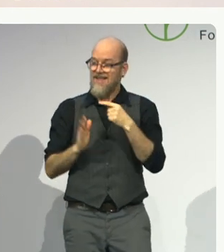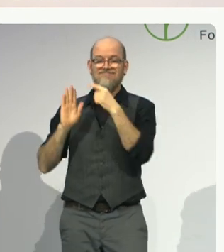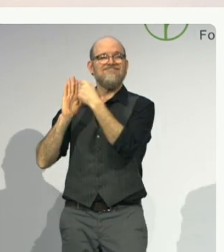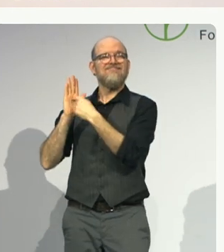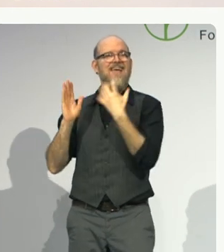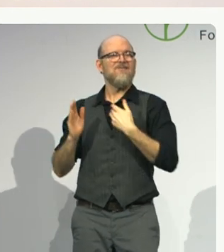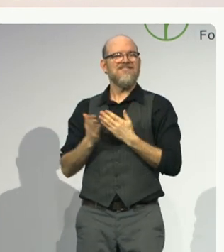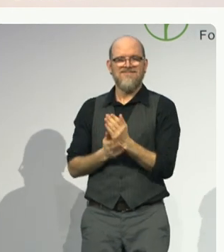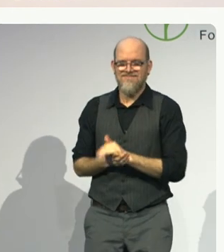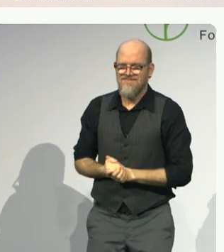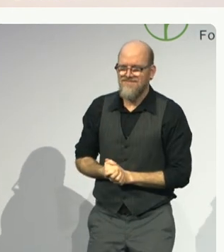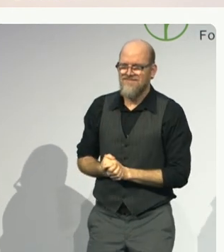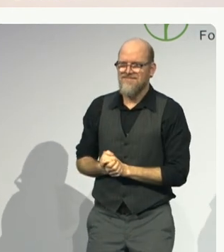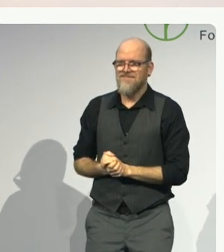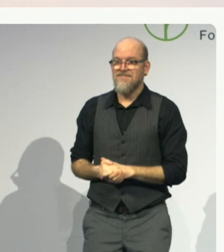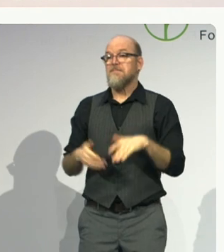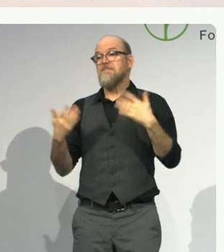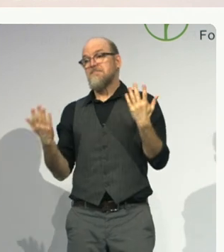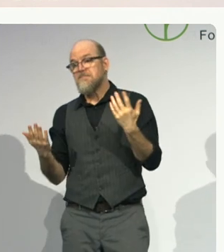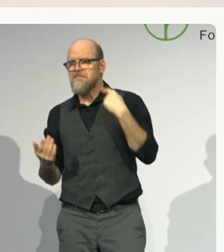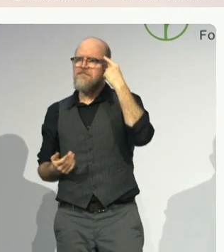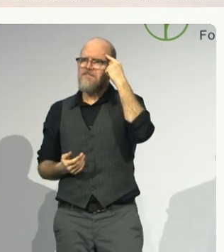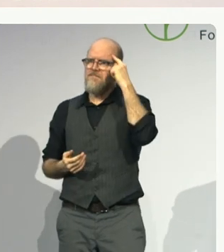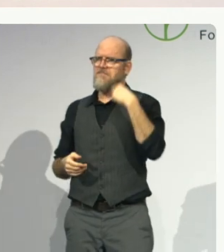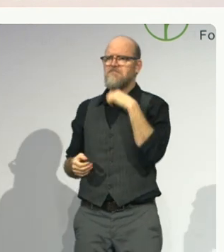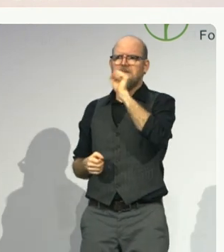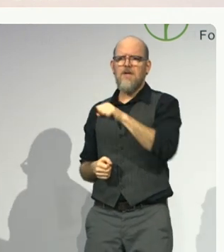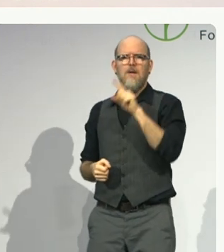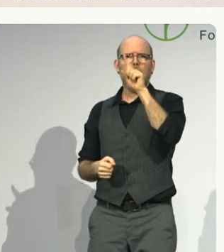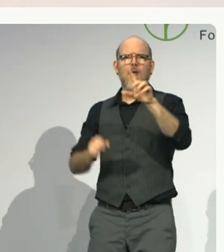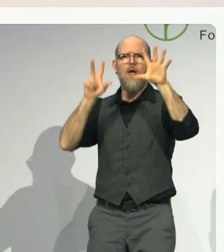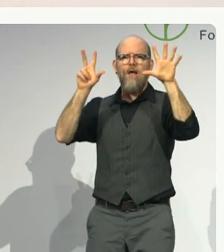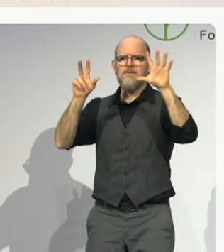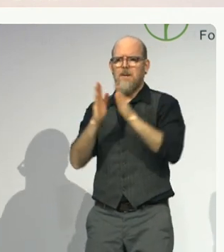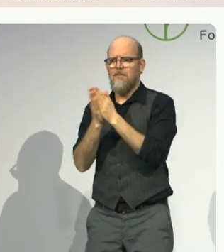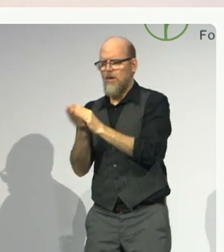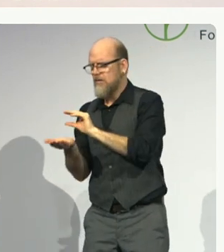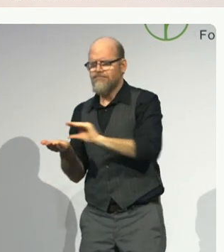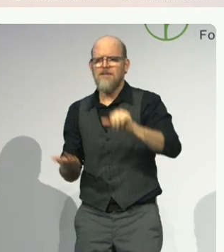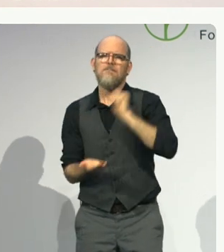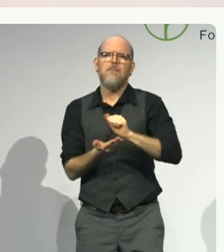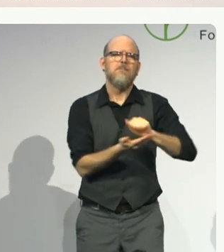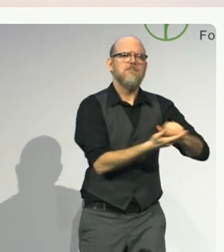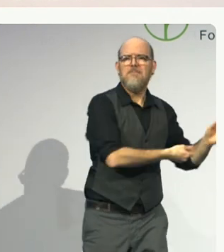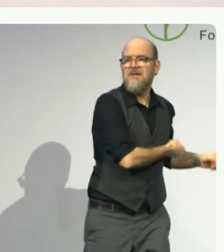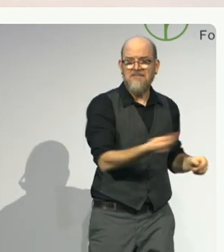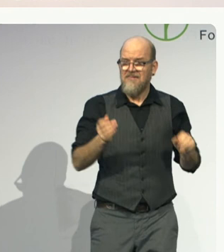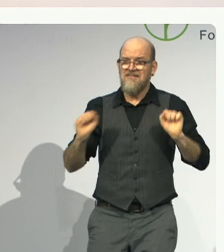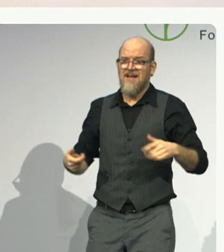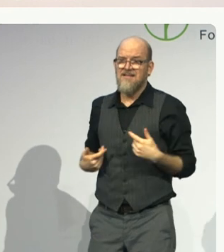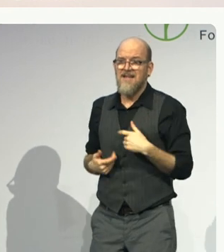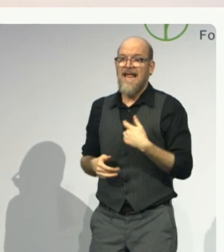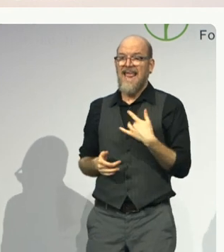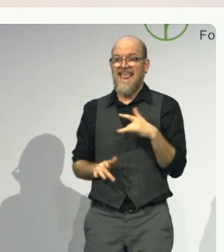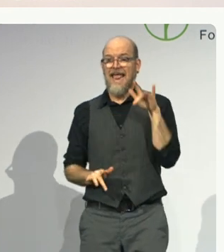18 books, 400 articles, because I couldn't type. I couldn't use my typing as limited